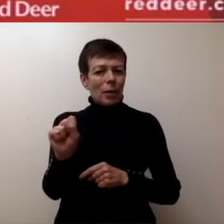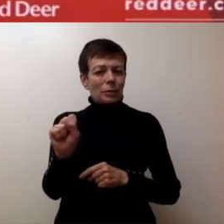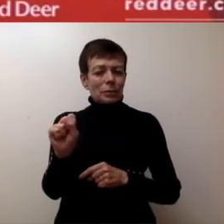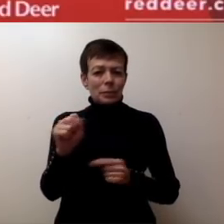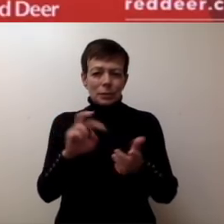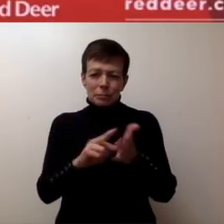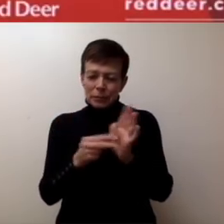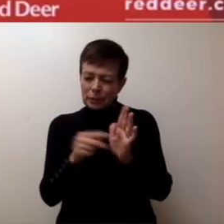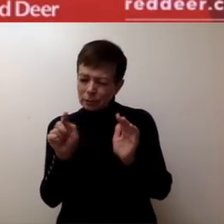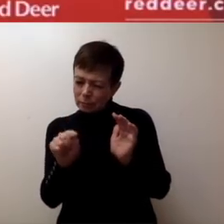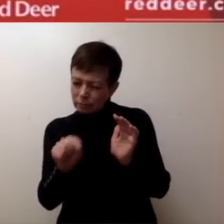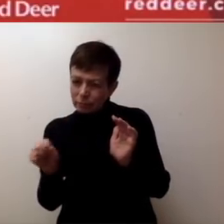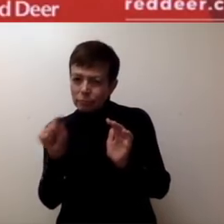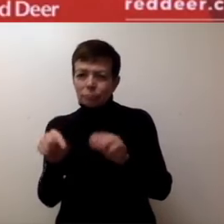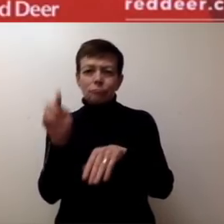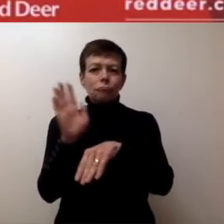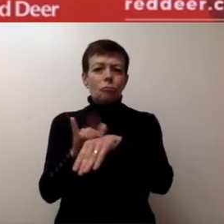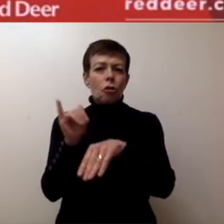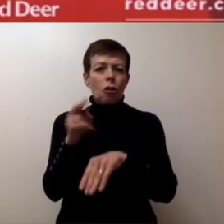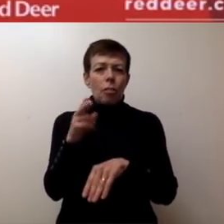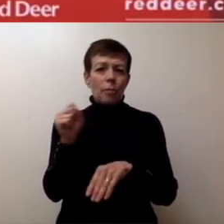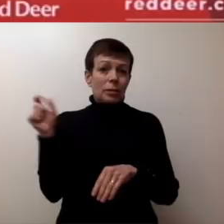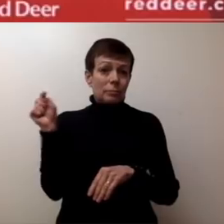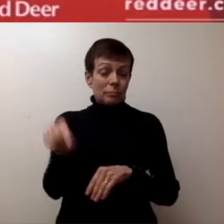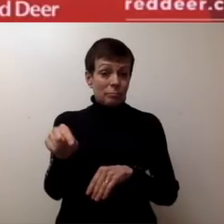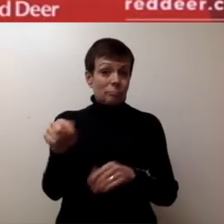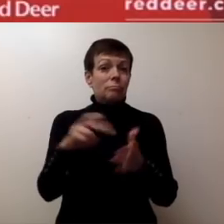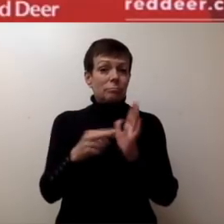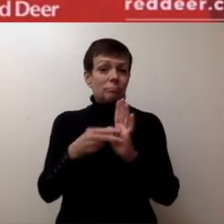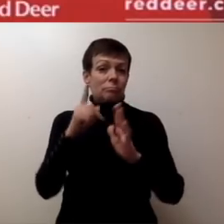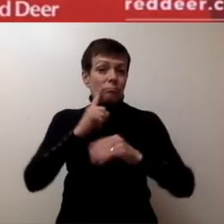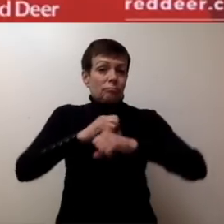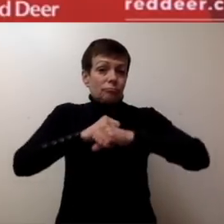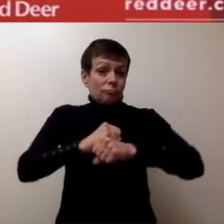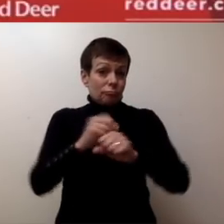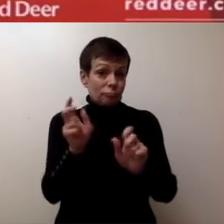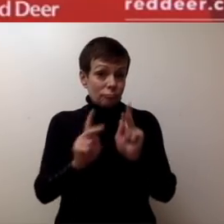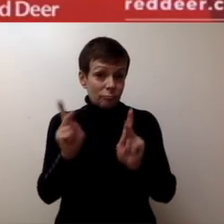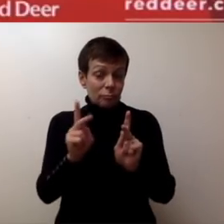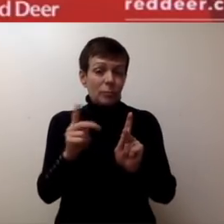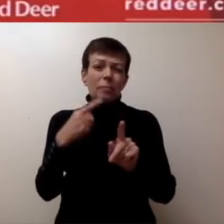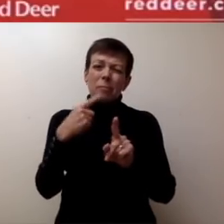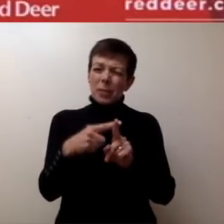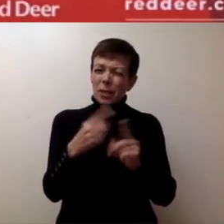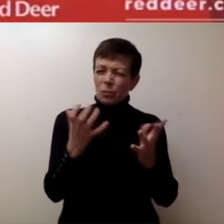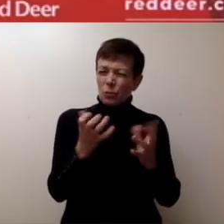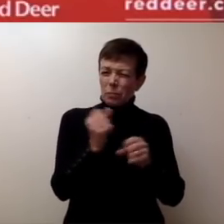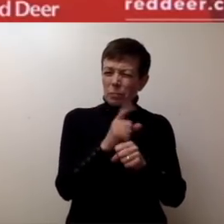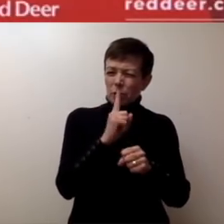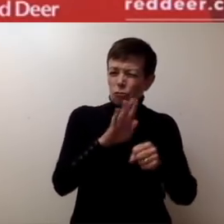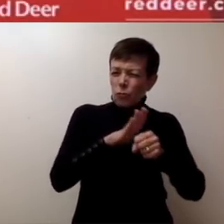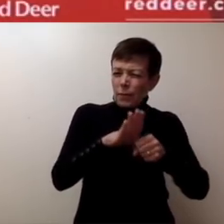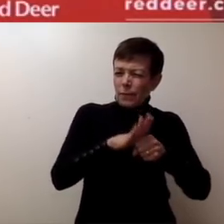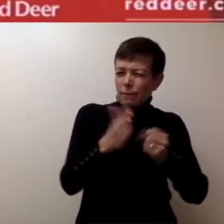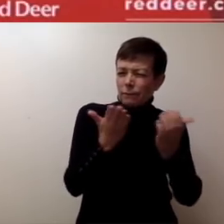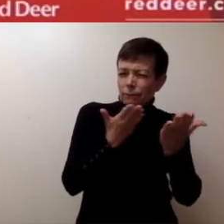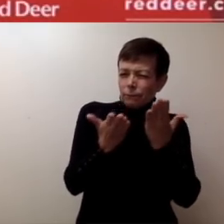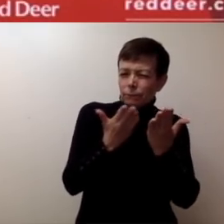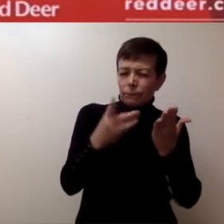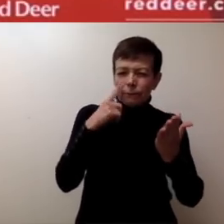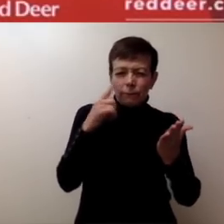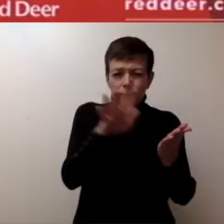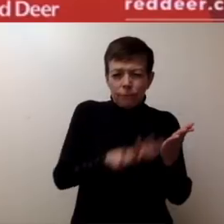that we are keeping our public safe, but that we also have sufficient service provision in our new normal. So, further